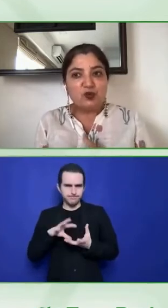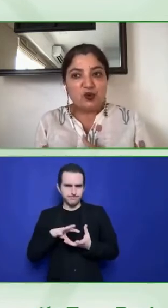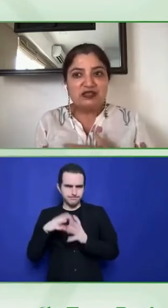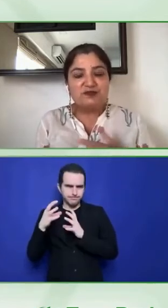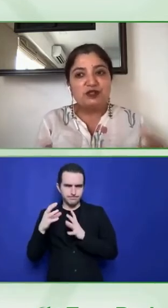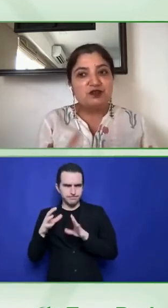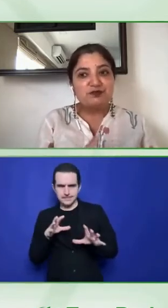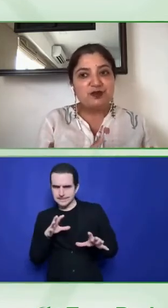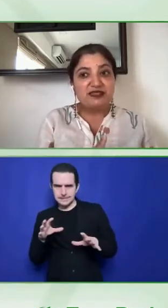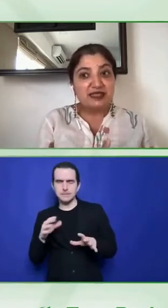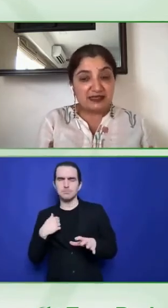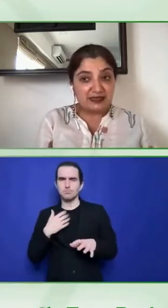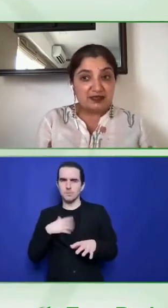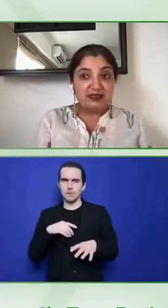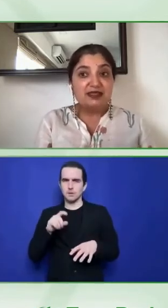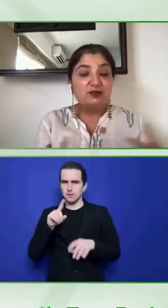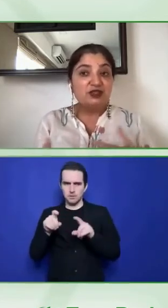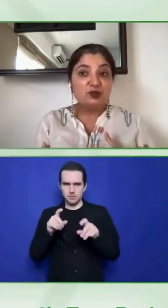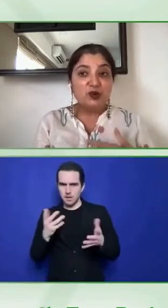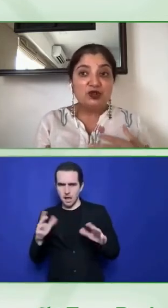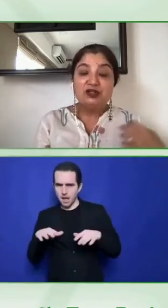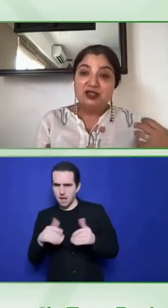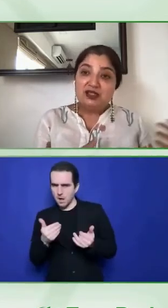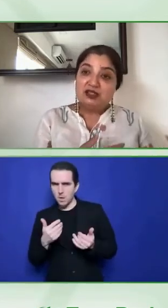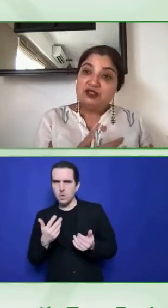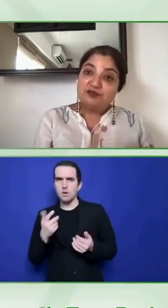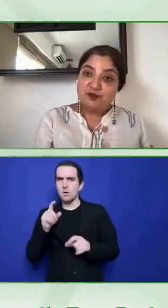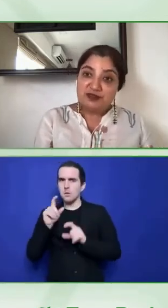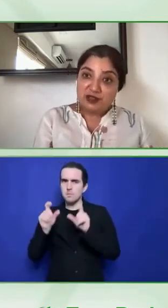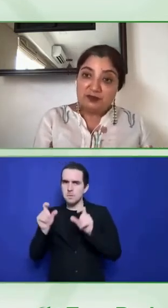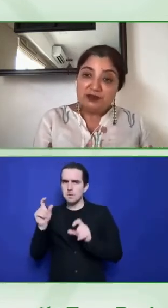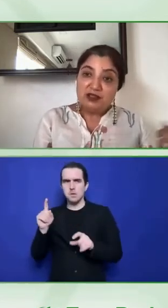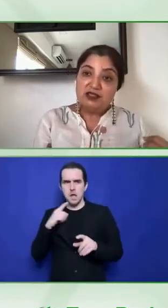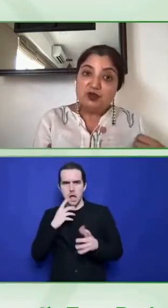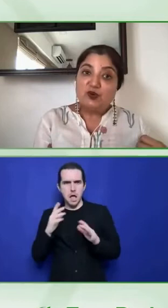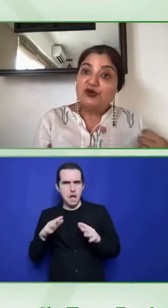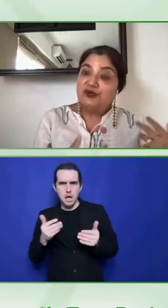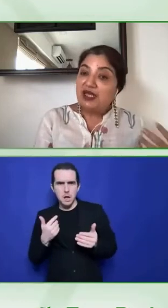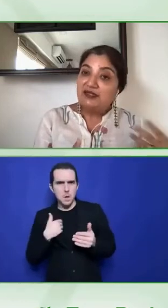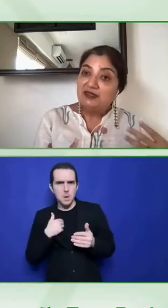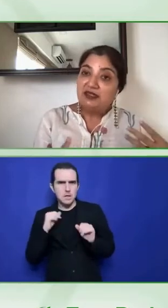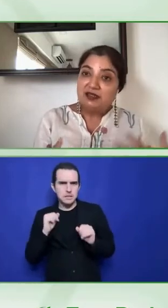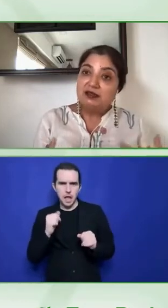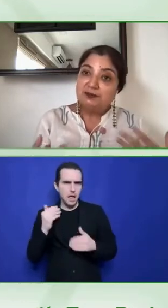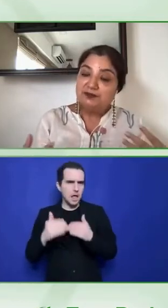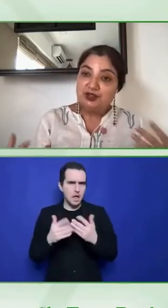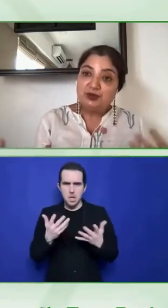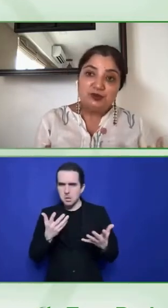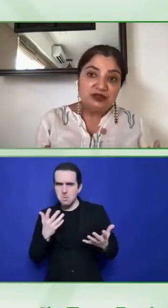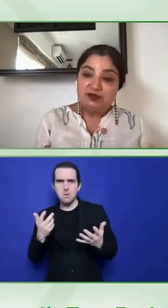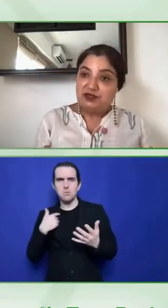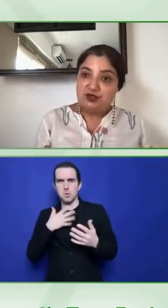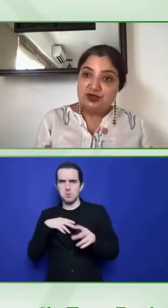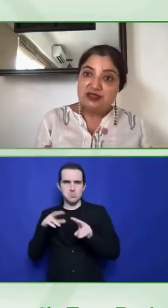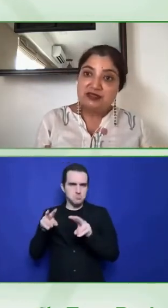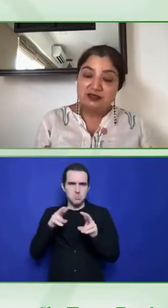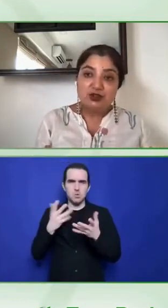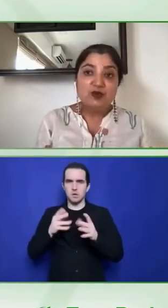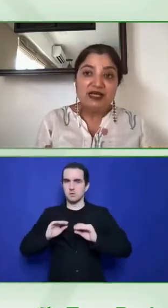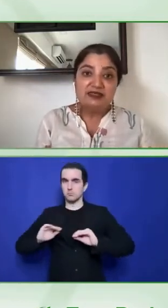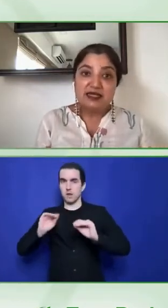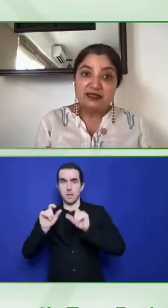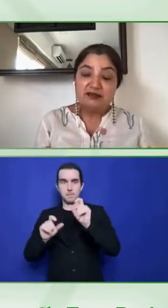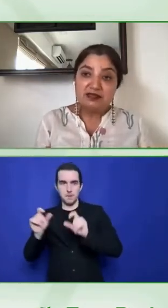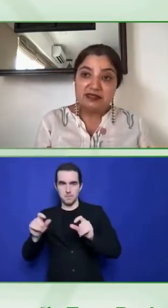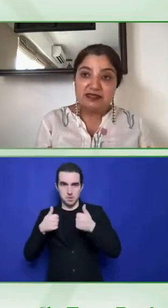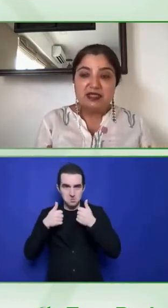whether it was for software testers that we took on, software developers, or then, you know, even just